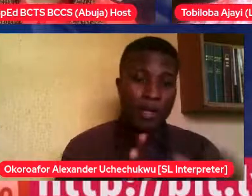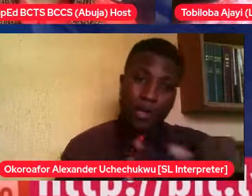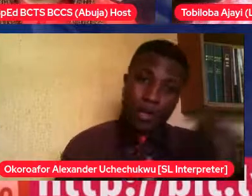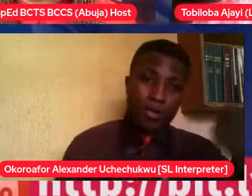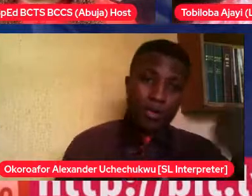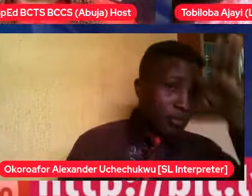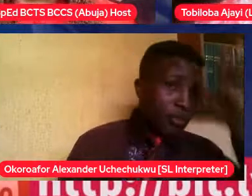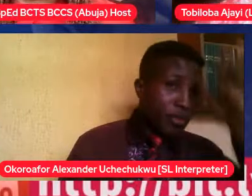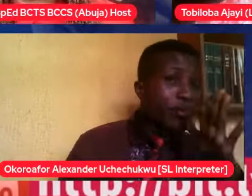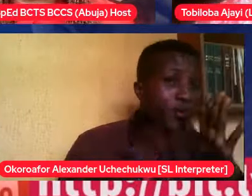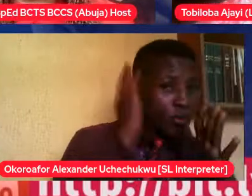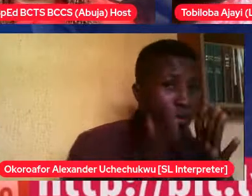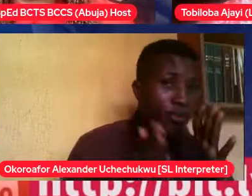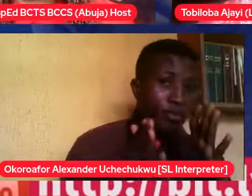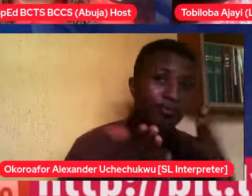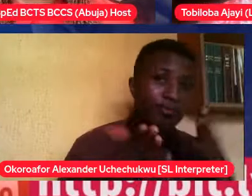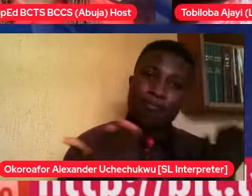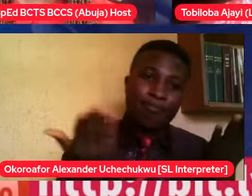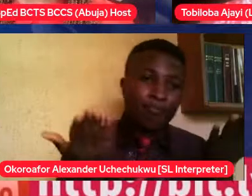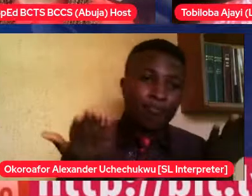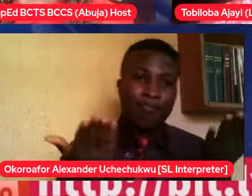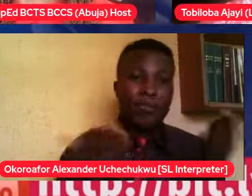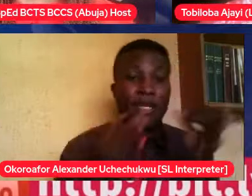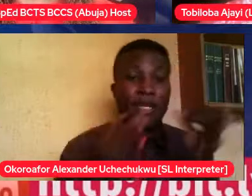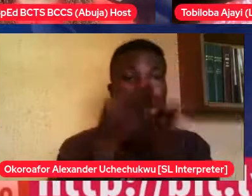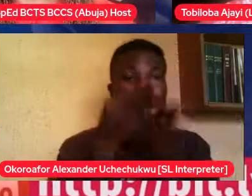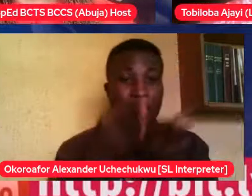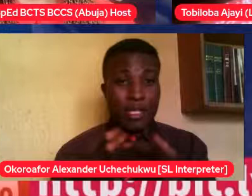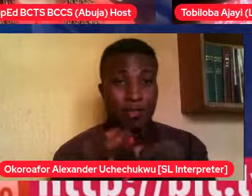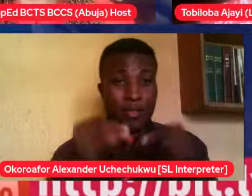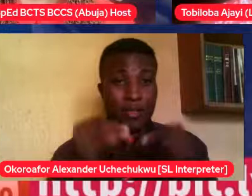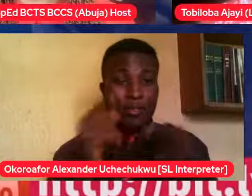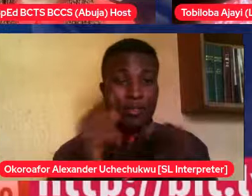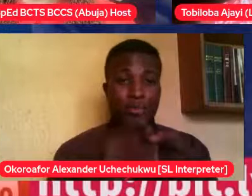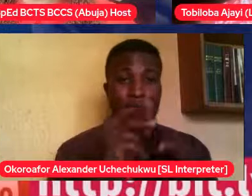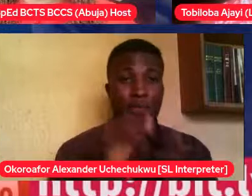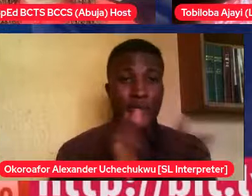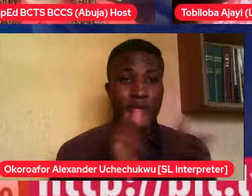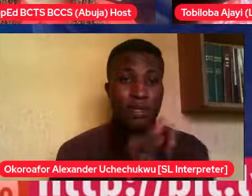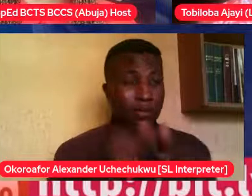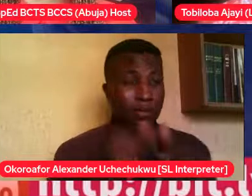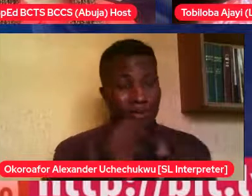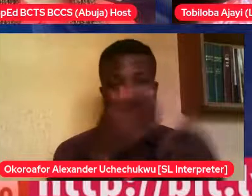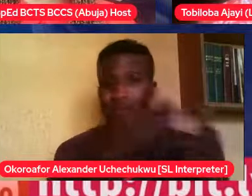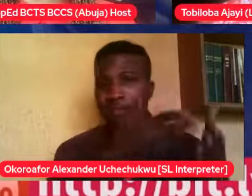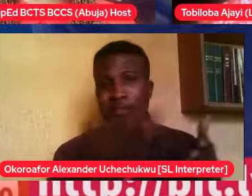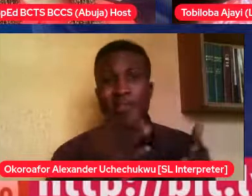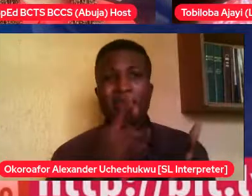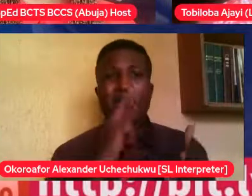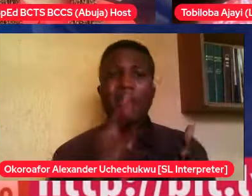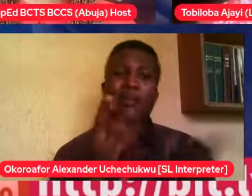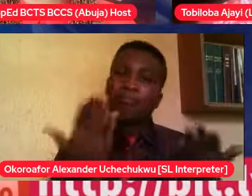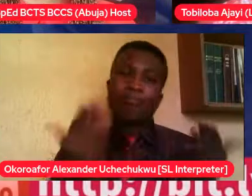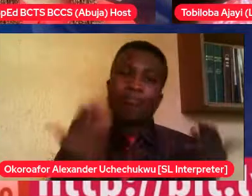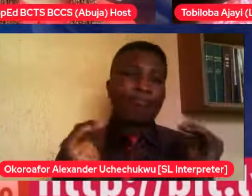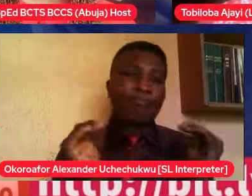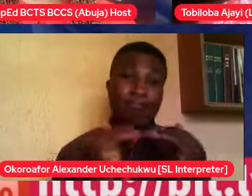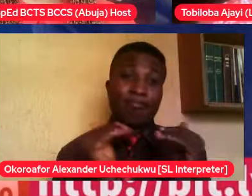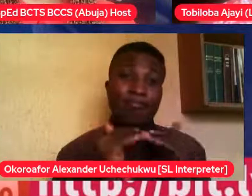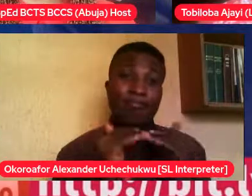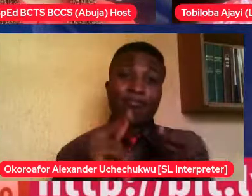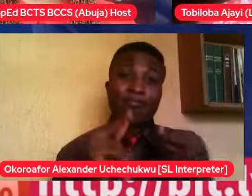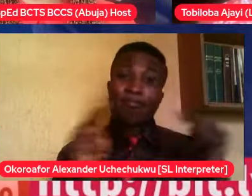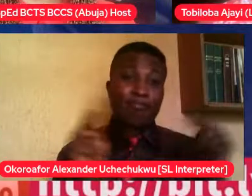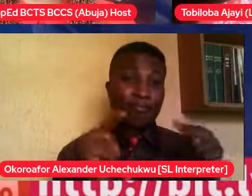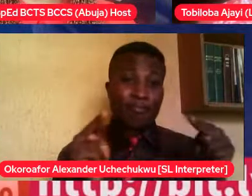expected. I was sharing an experience with Lola earlier. But this couple, they're in the U.S. They're an